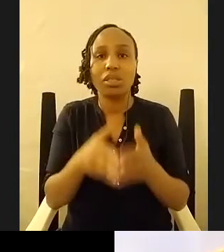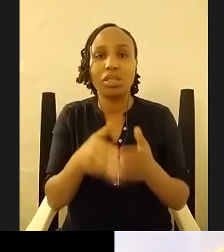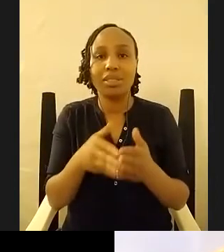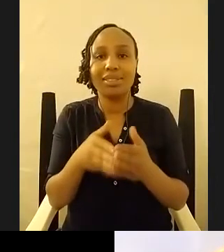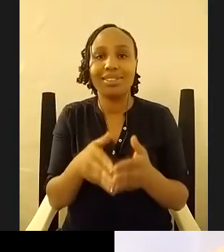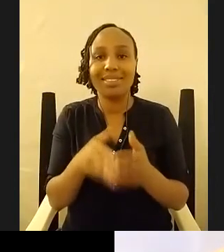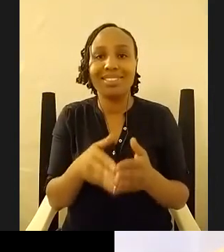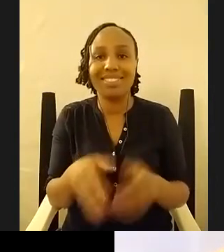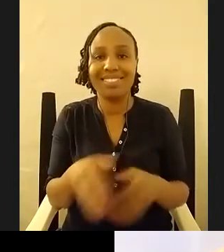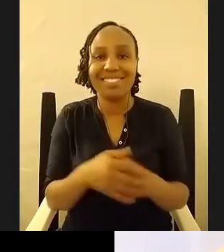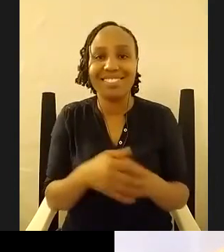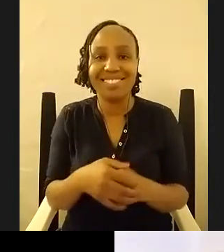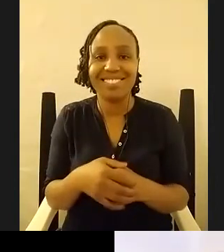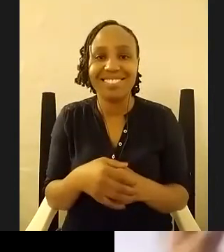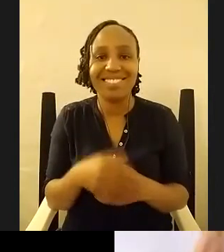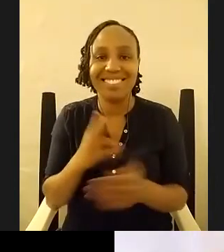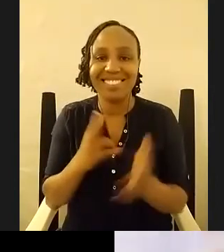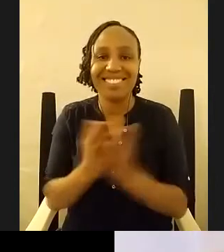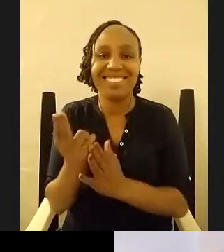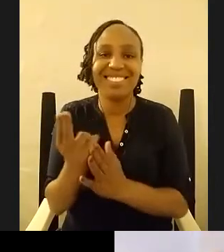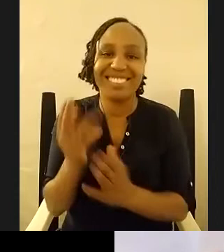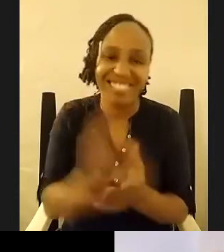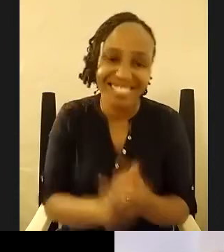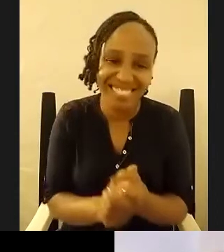i want she stopped